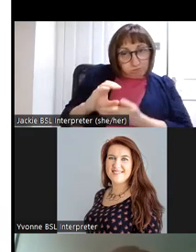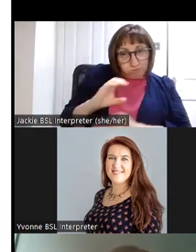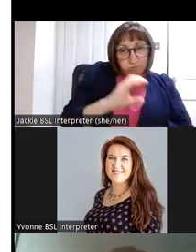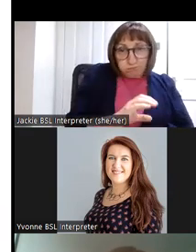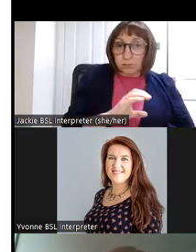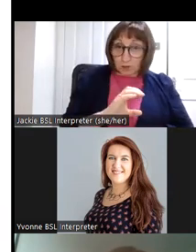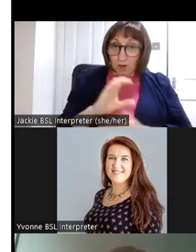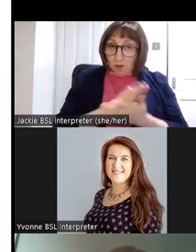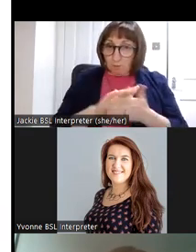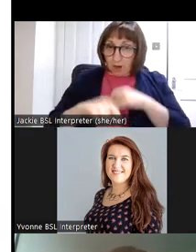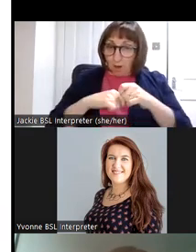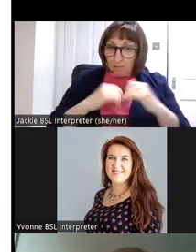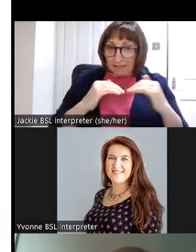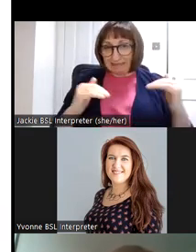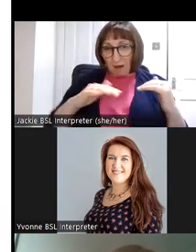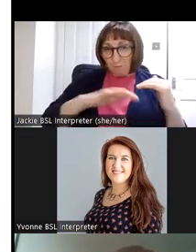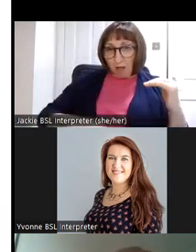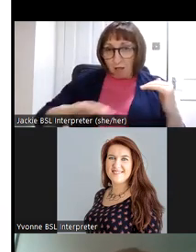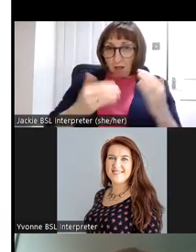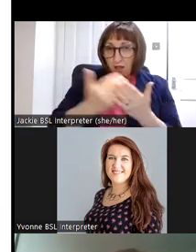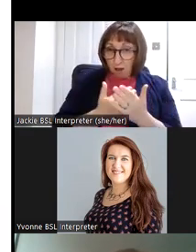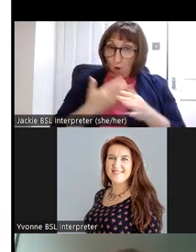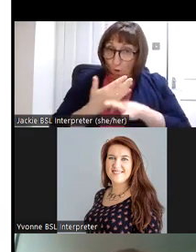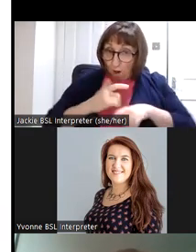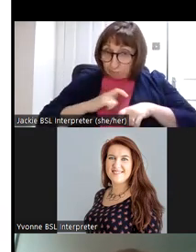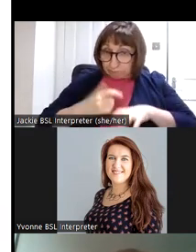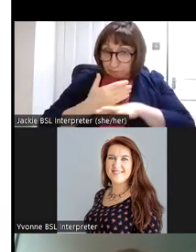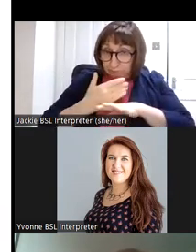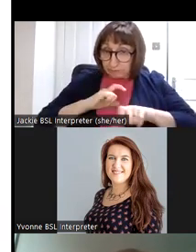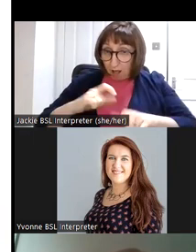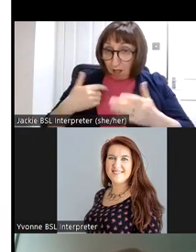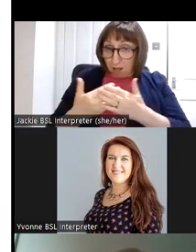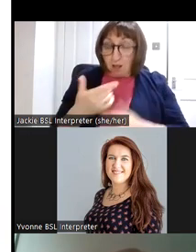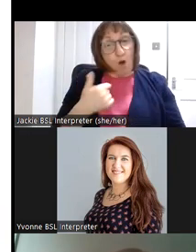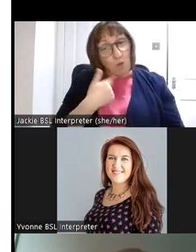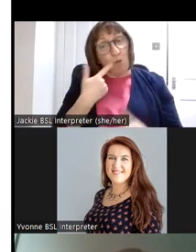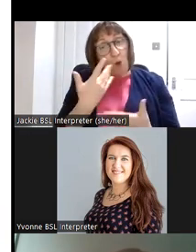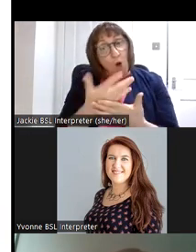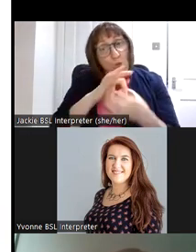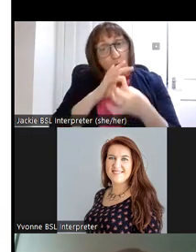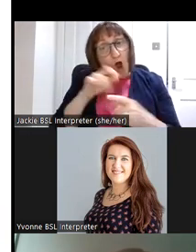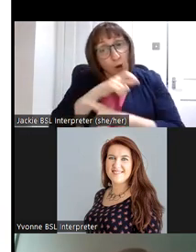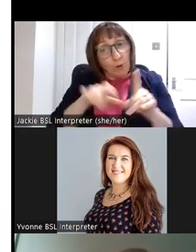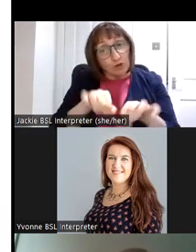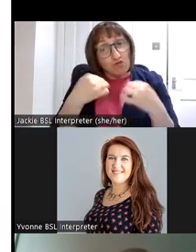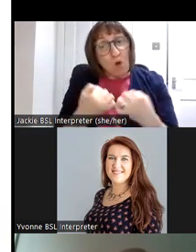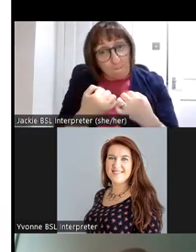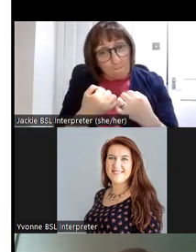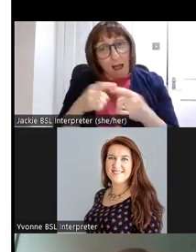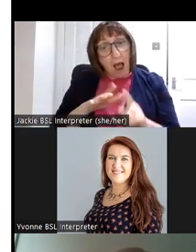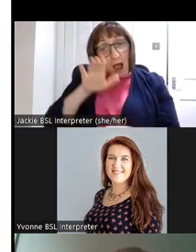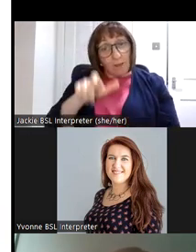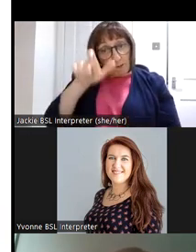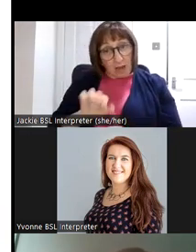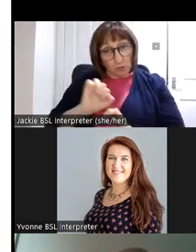it stable so this is work in progress and we'll be working with the community group and the landowner